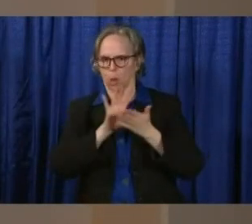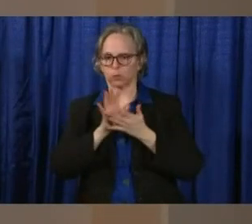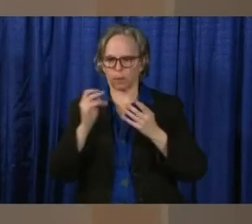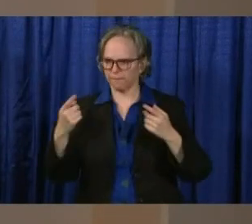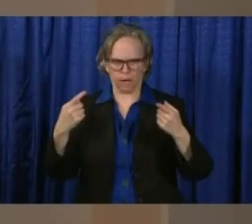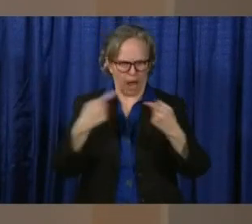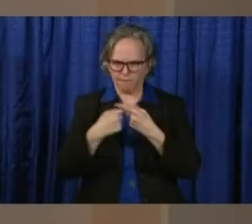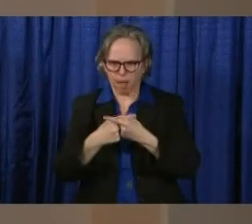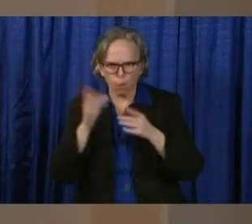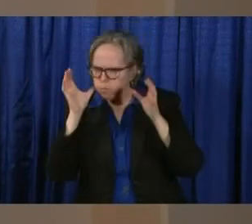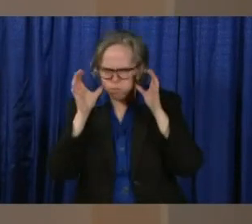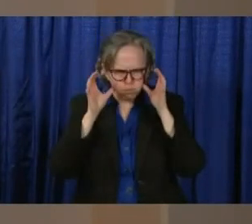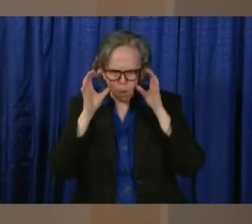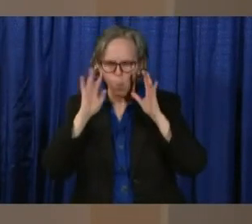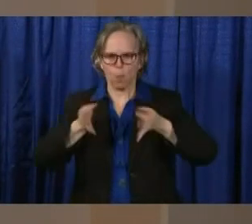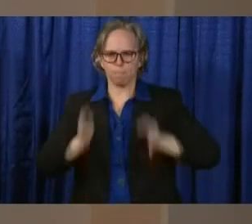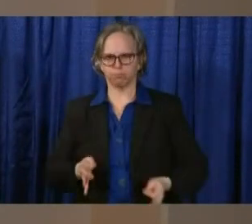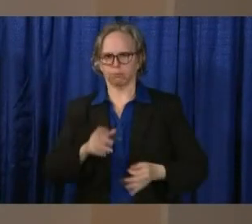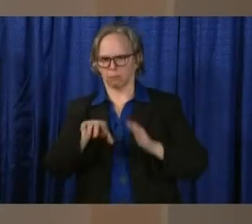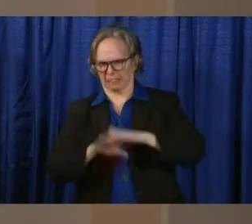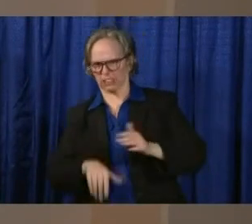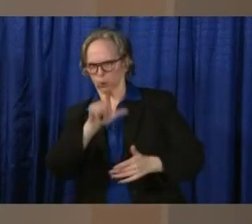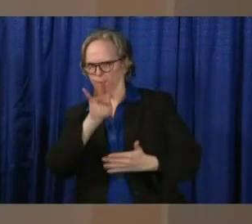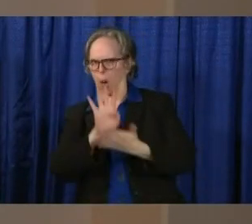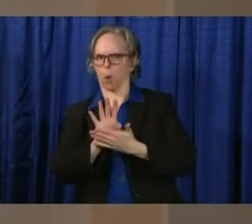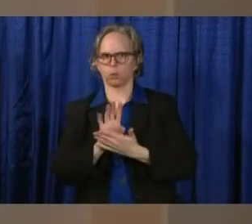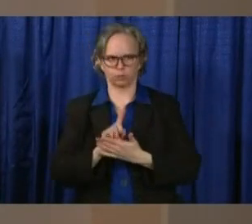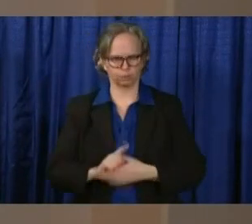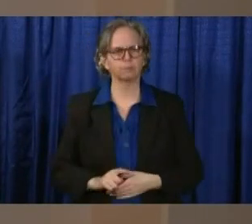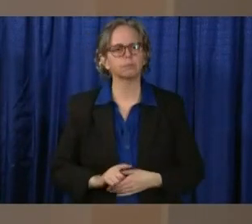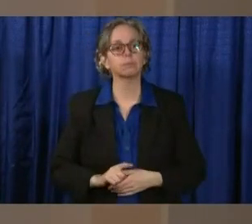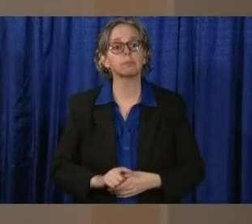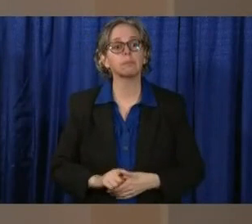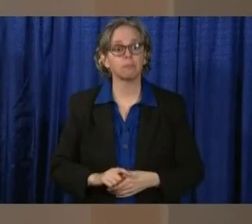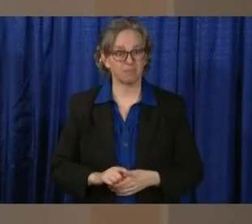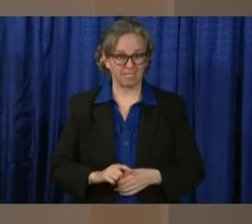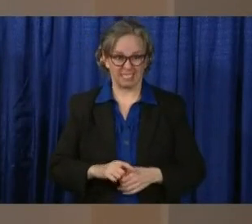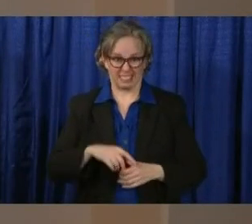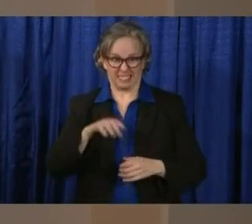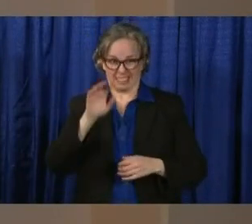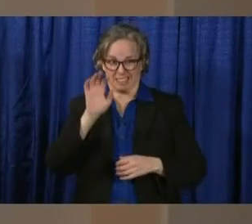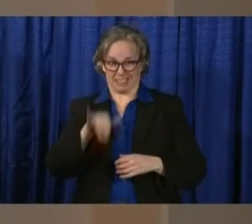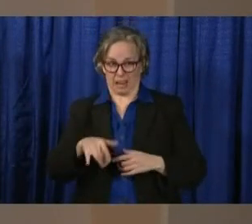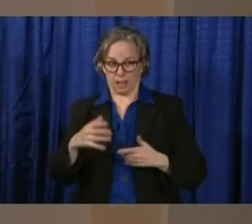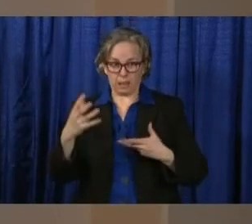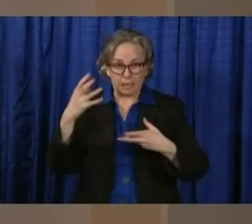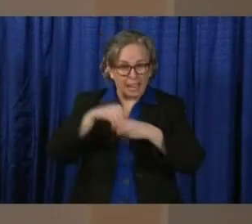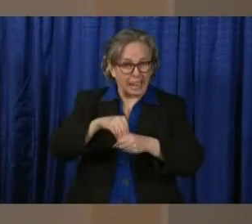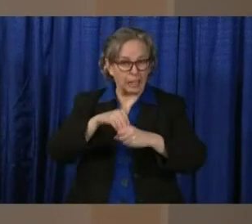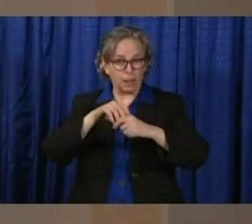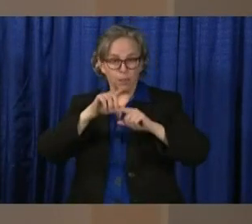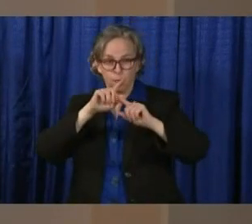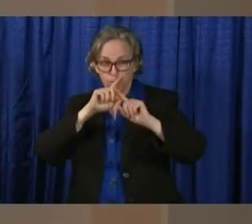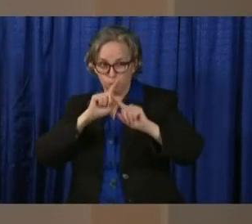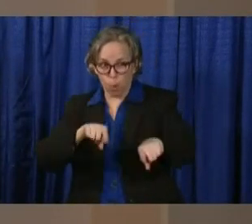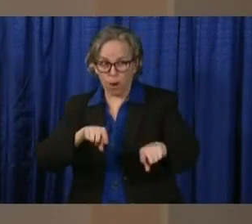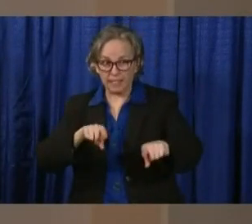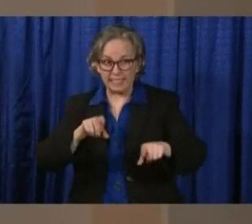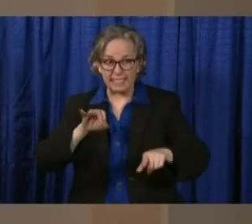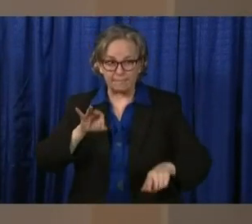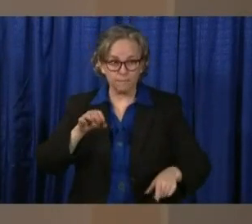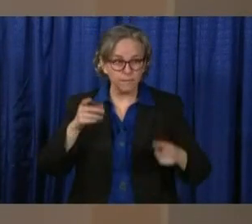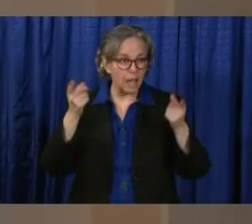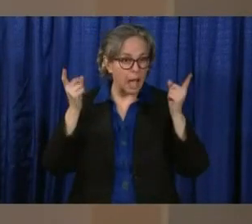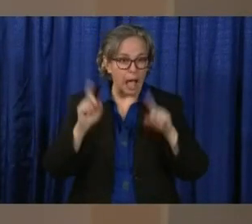there to question the descriptions in the order. It's only there when more than one health department